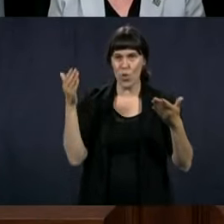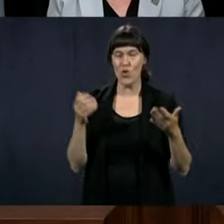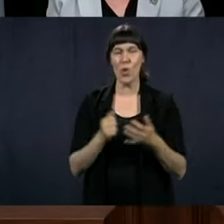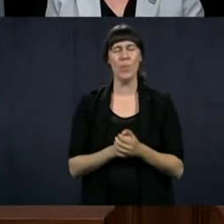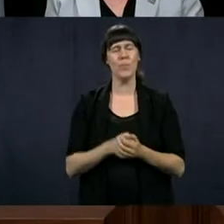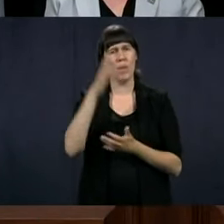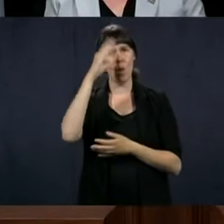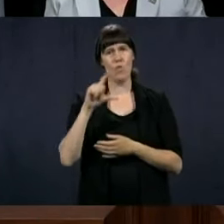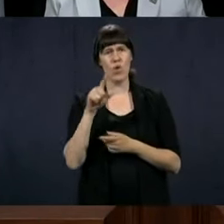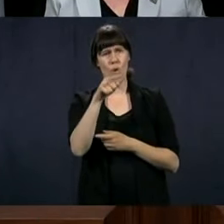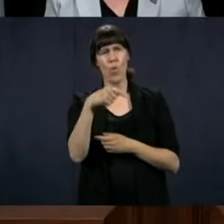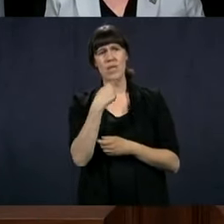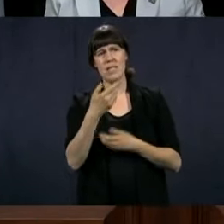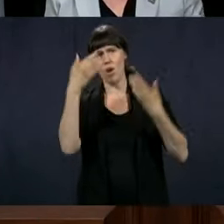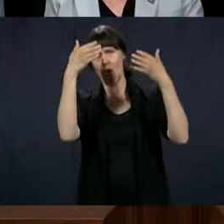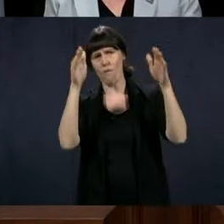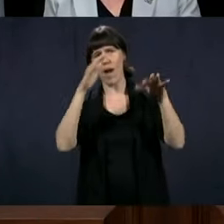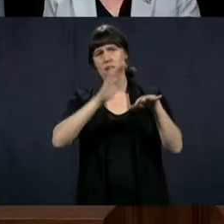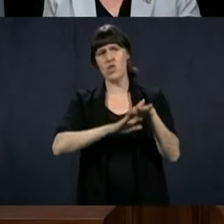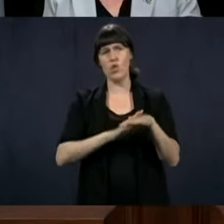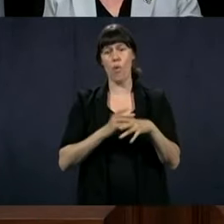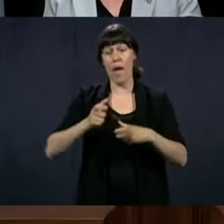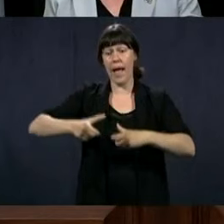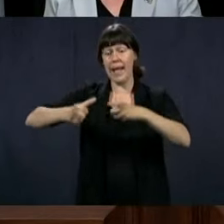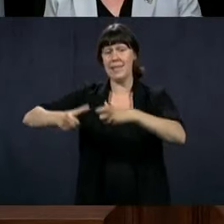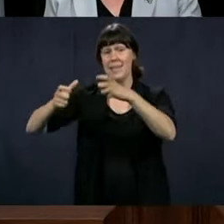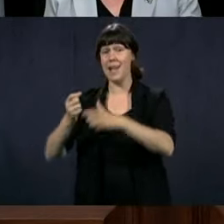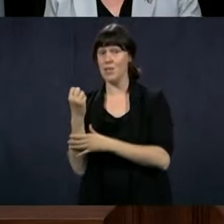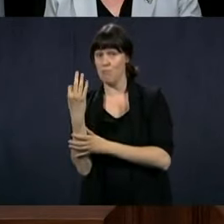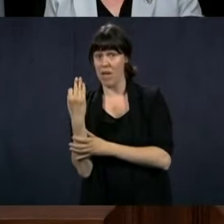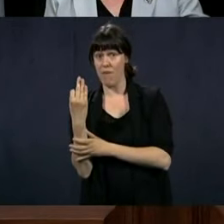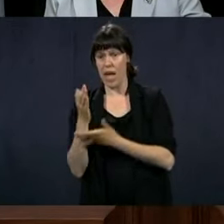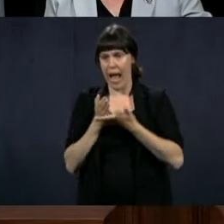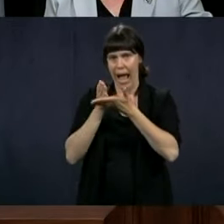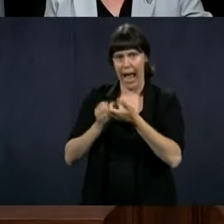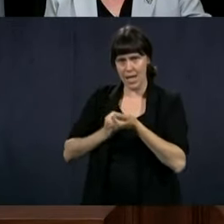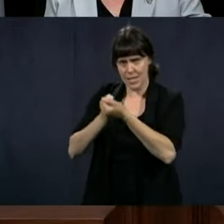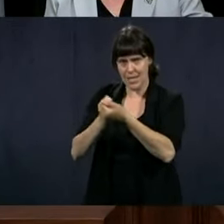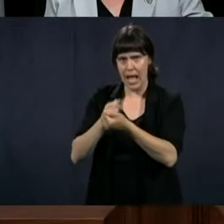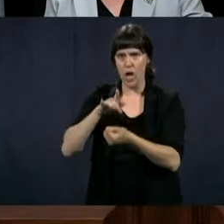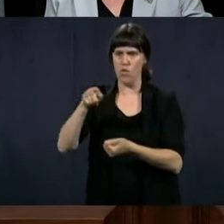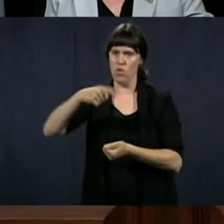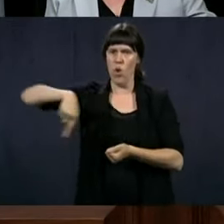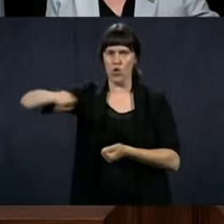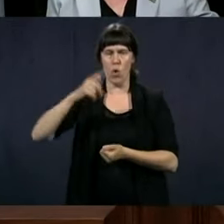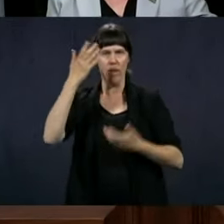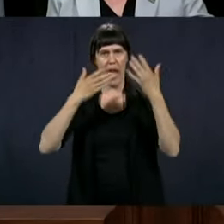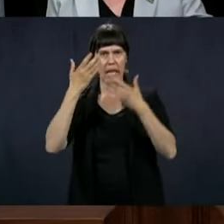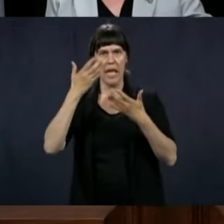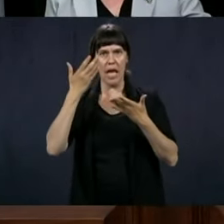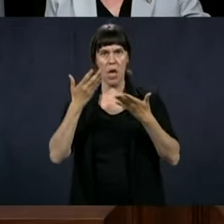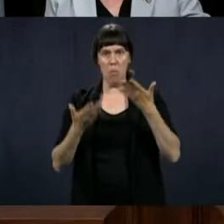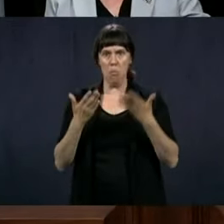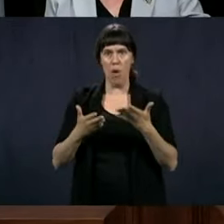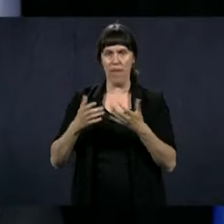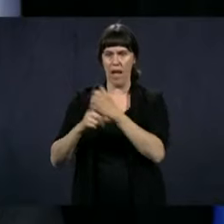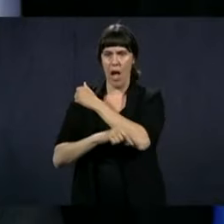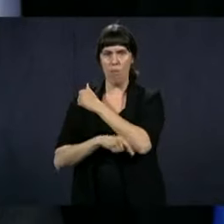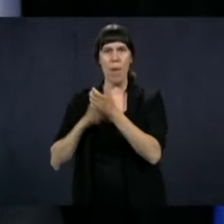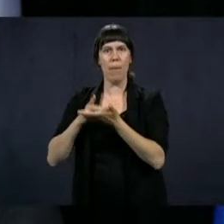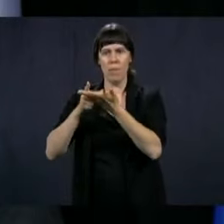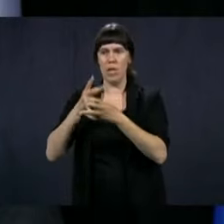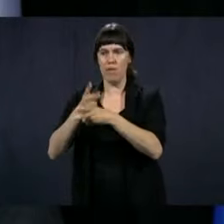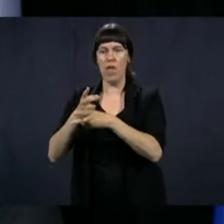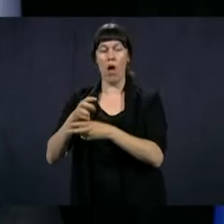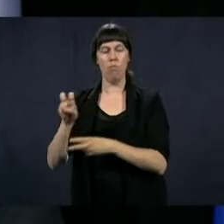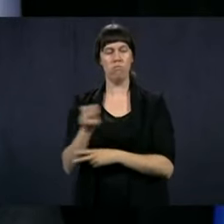Mr. Legault, you said that you were open to offering help to the private residences who fear seeing an exodus of their workers towards the public